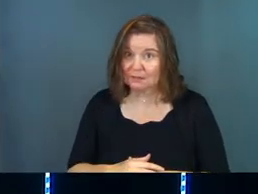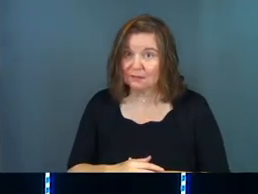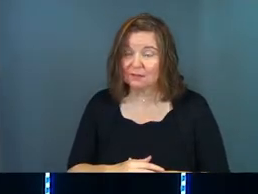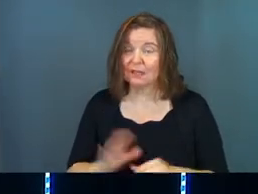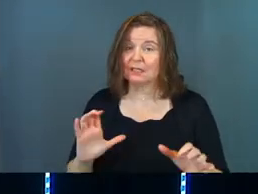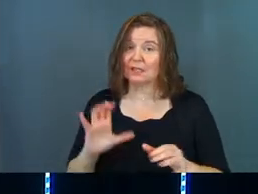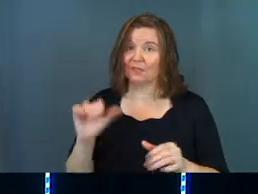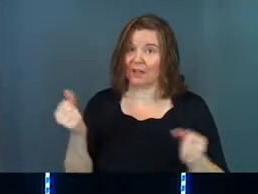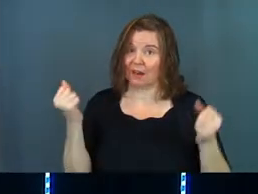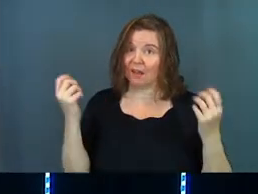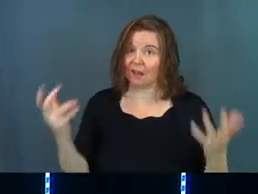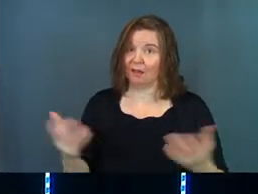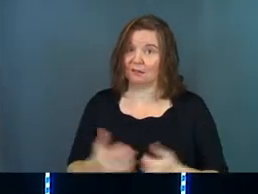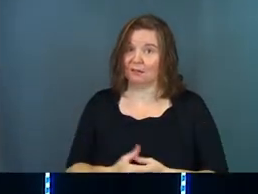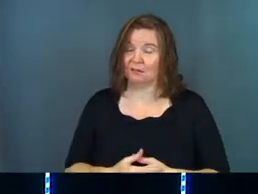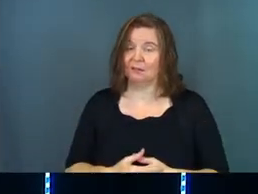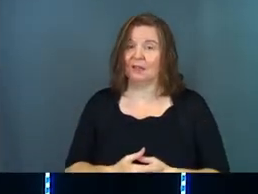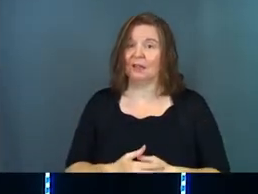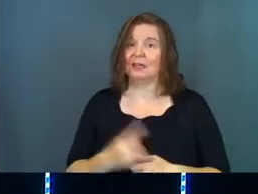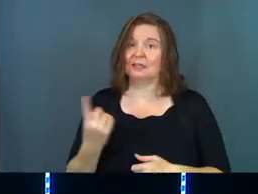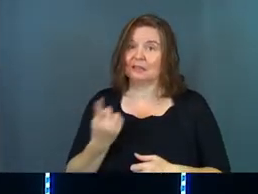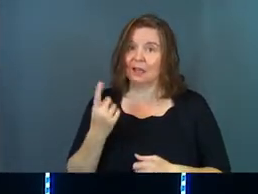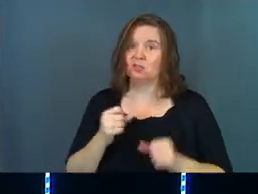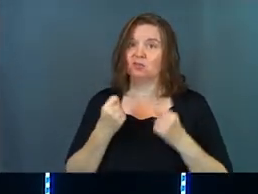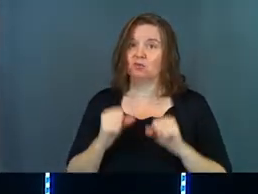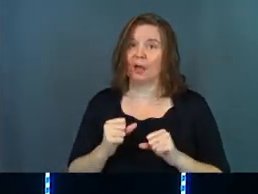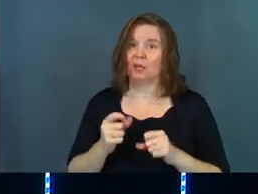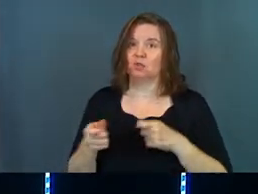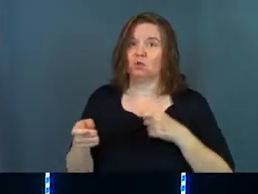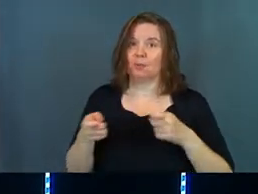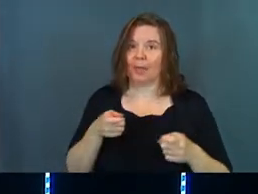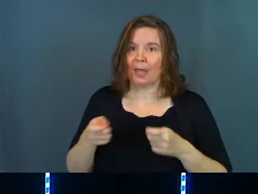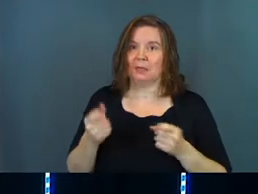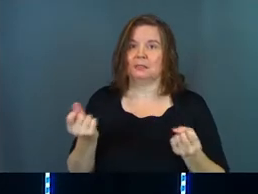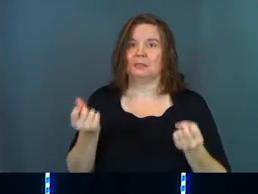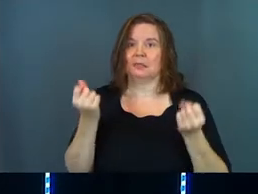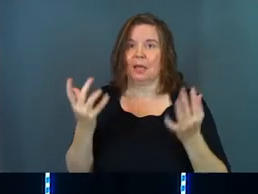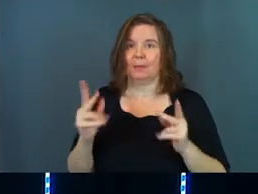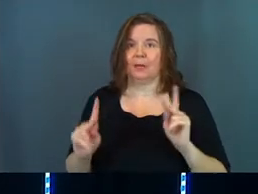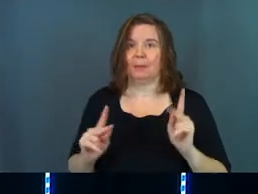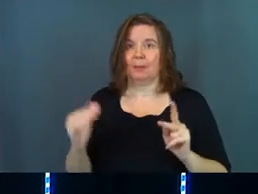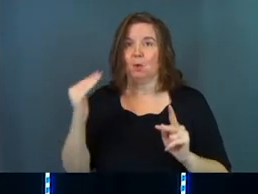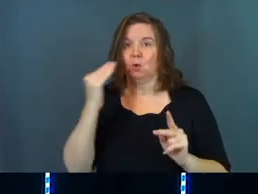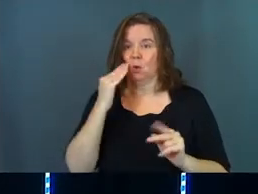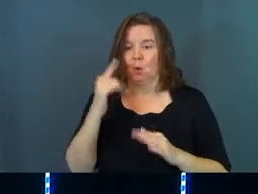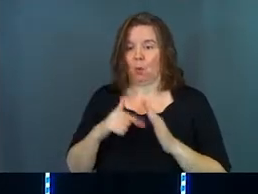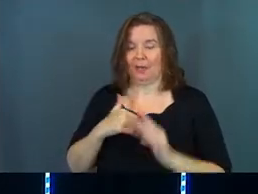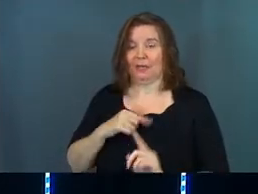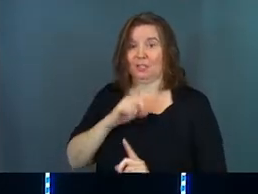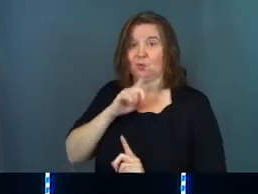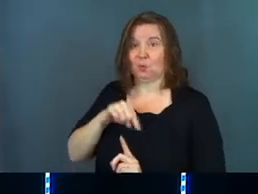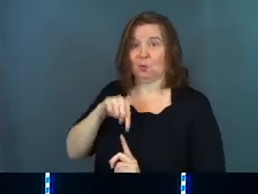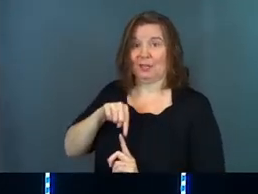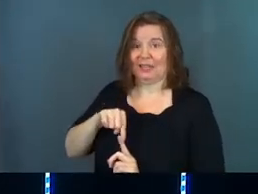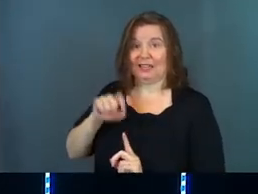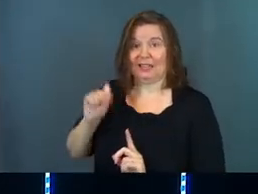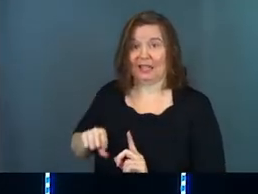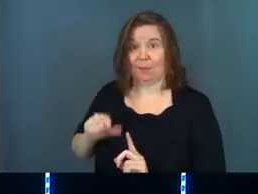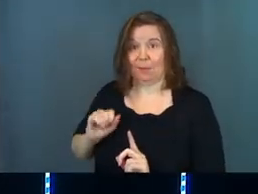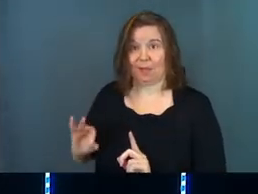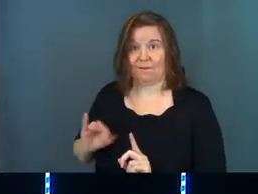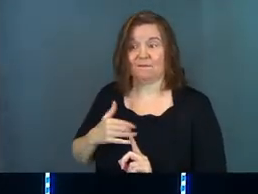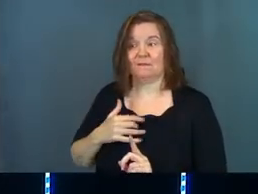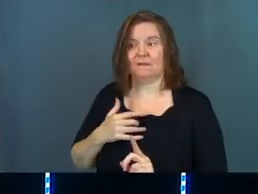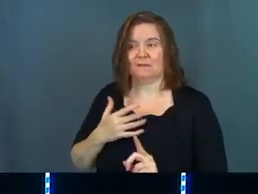And he does that a lot. And he's constantly trying to manage how many people know what it is he's really capable